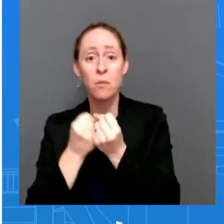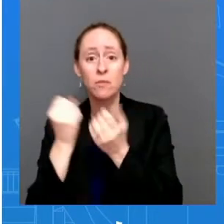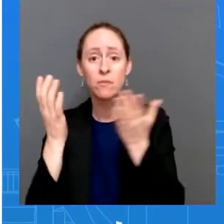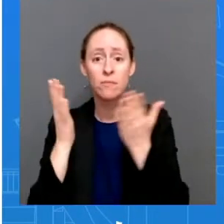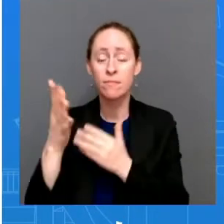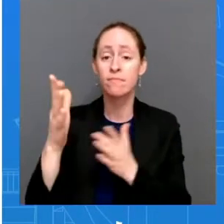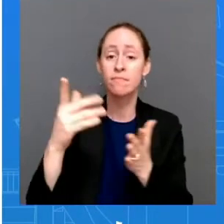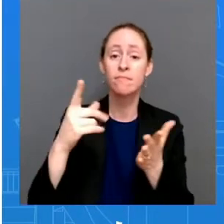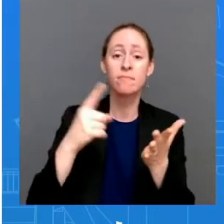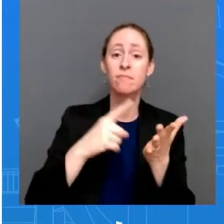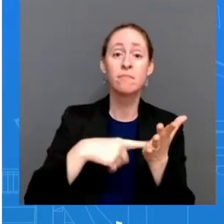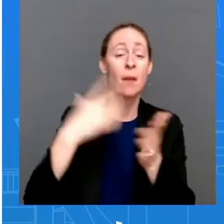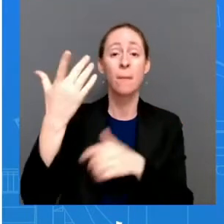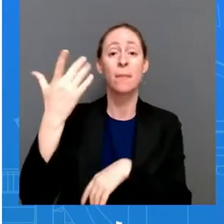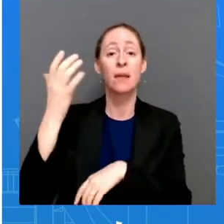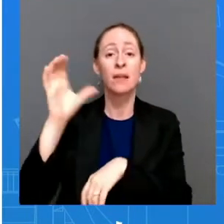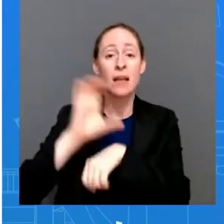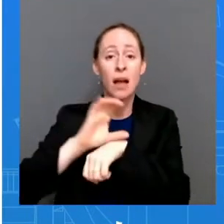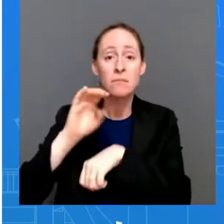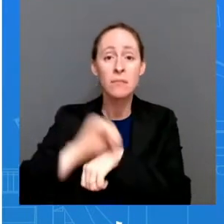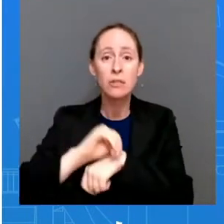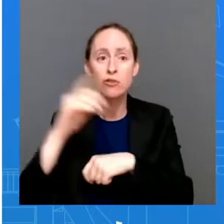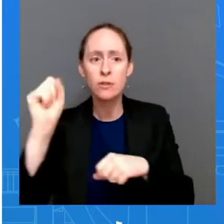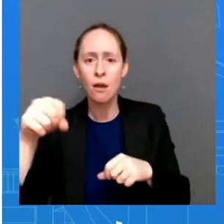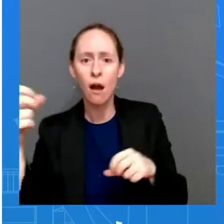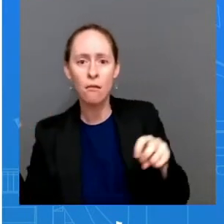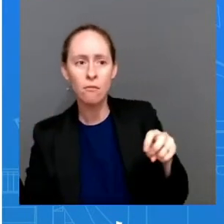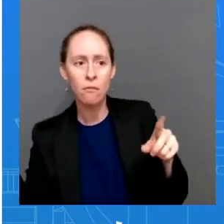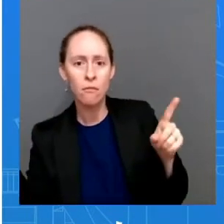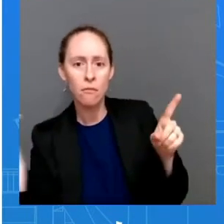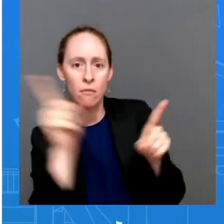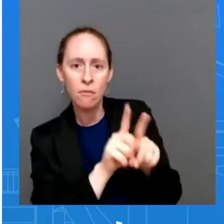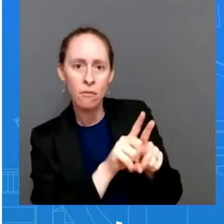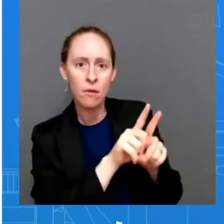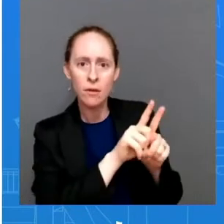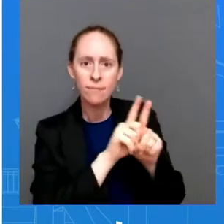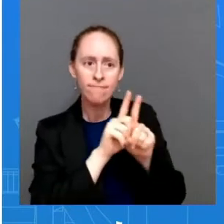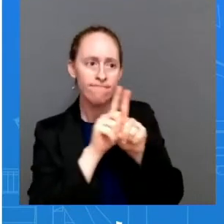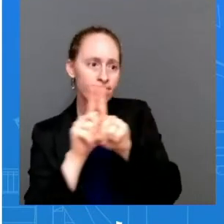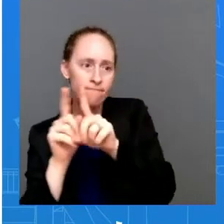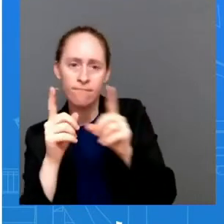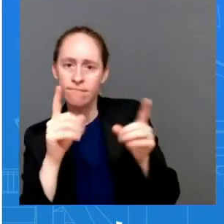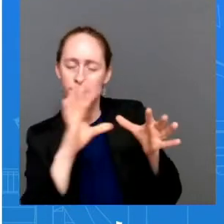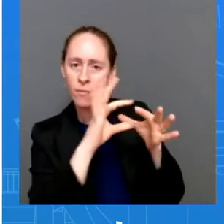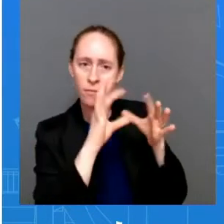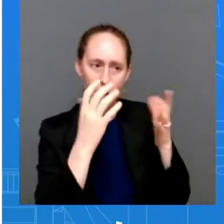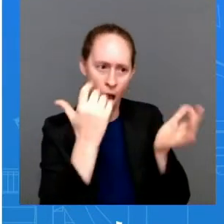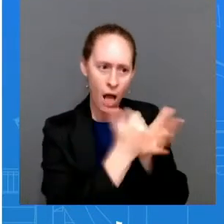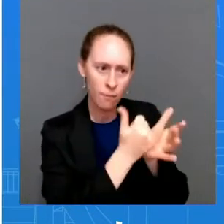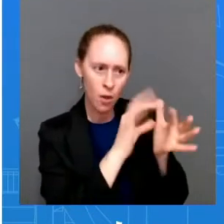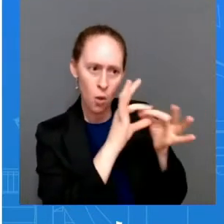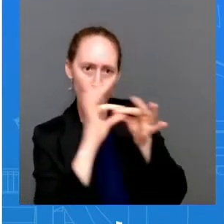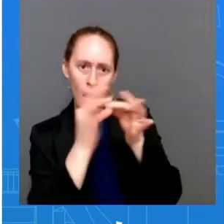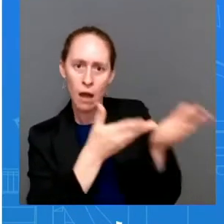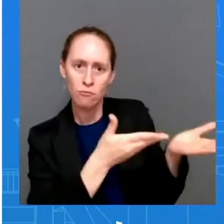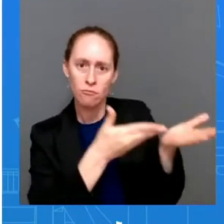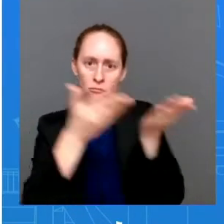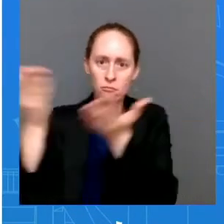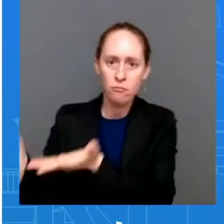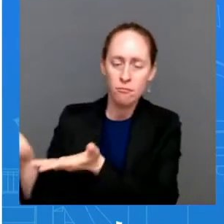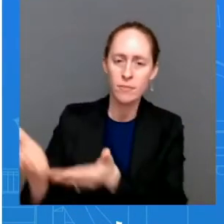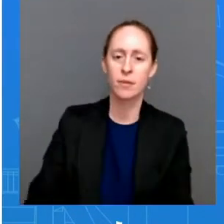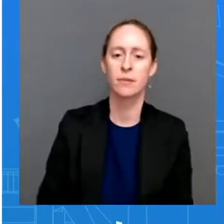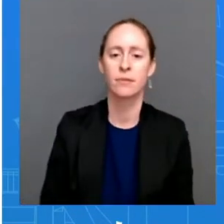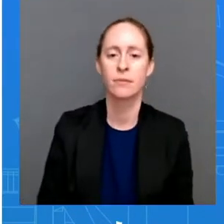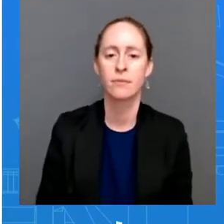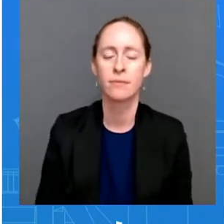patients coordinate their care. And it also includes abortion care in certain circumstances, as accepted by